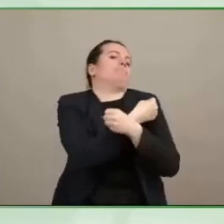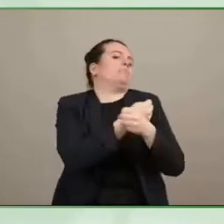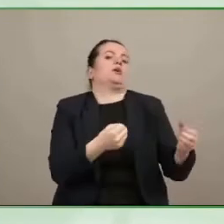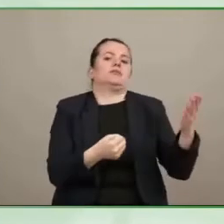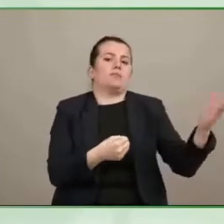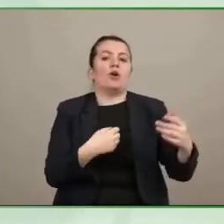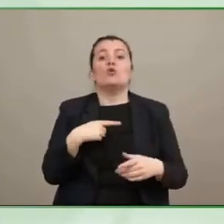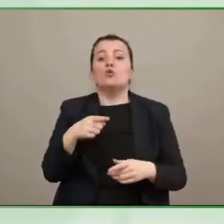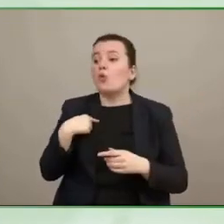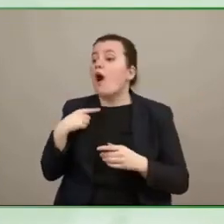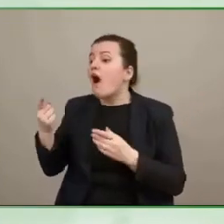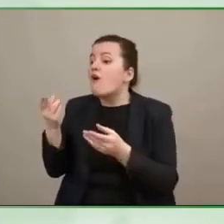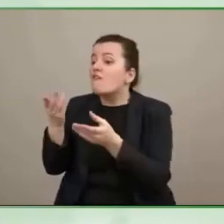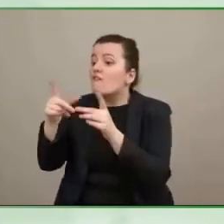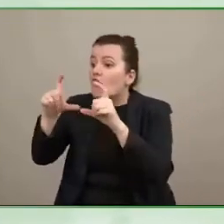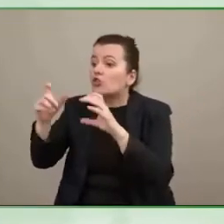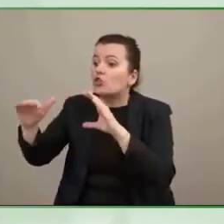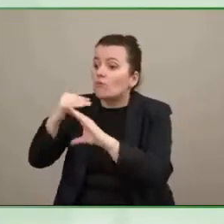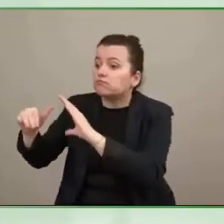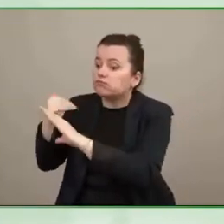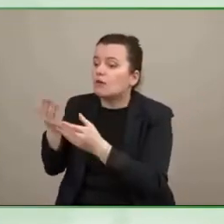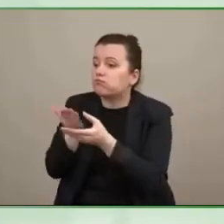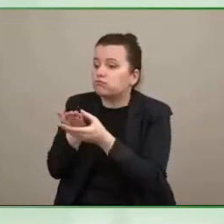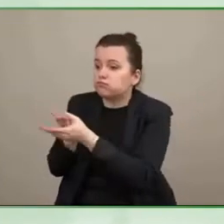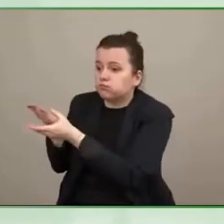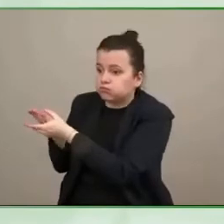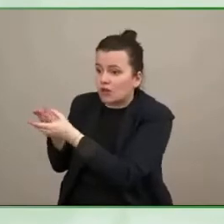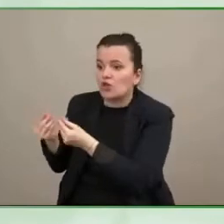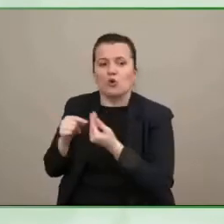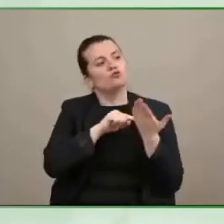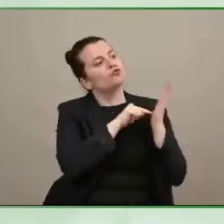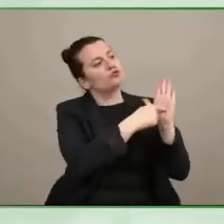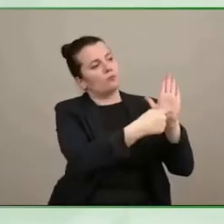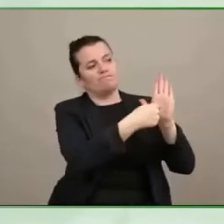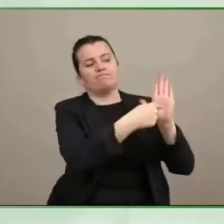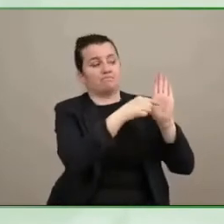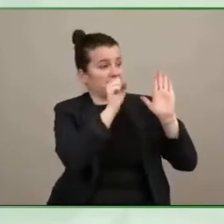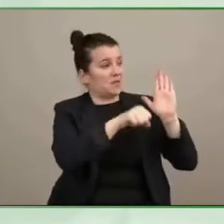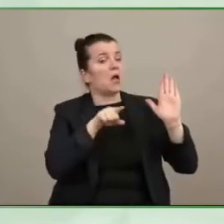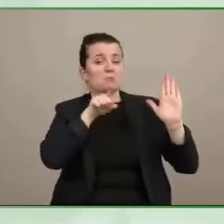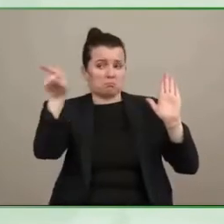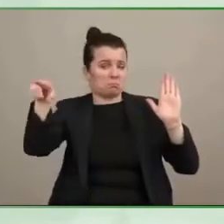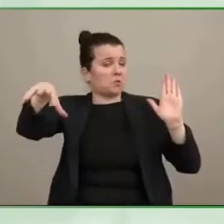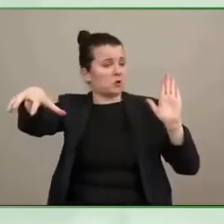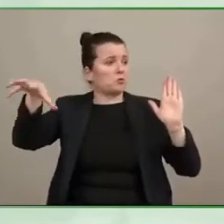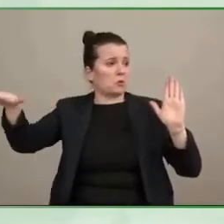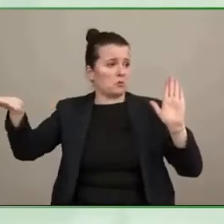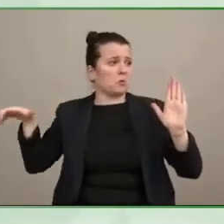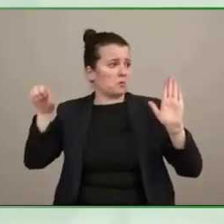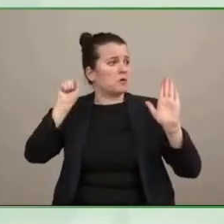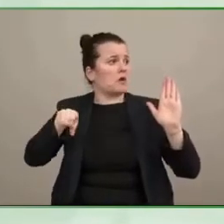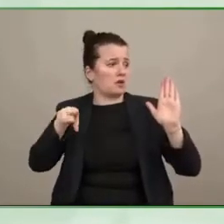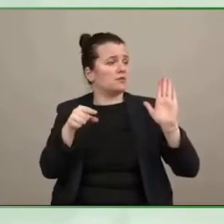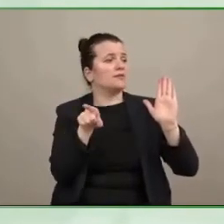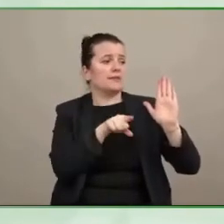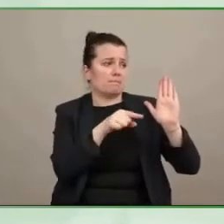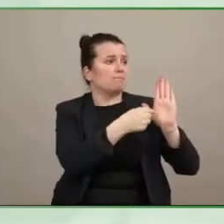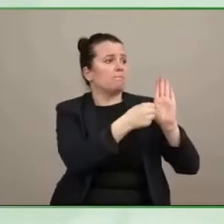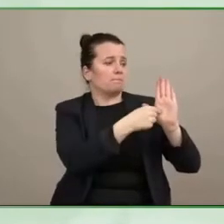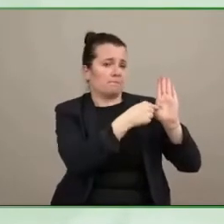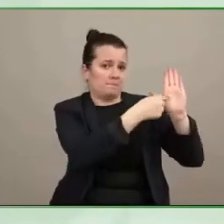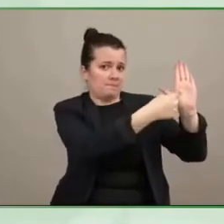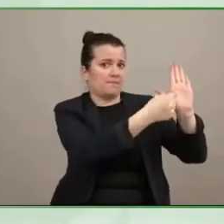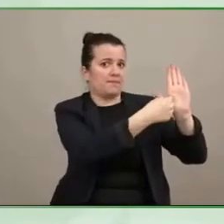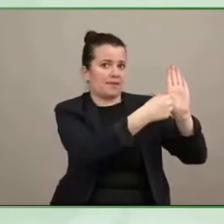to people with who are hard of hearing or deaf um you said there are three things um that can help hard of hearing people to better